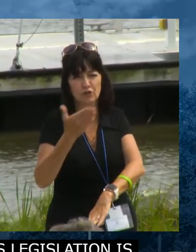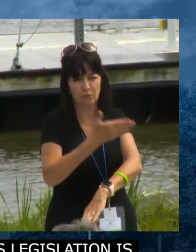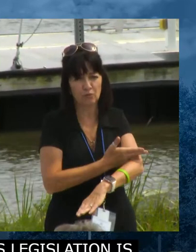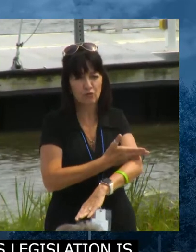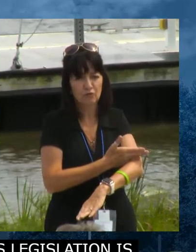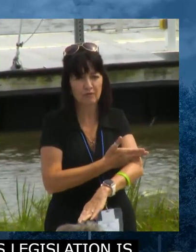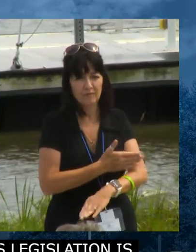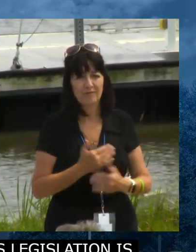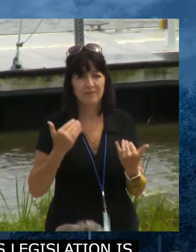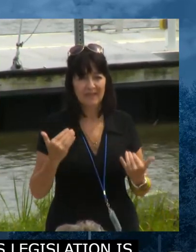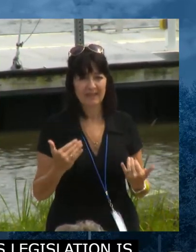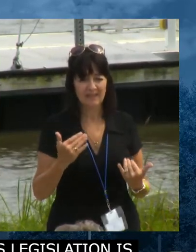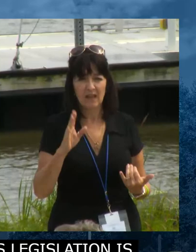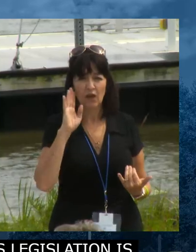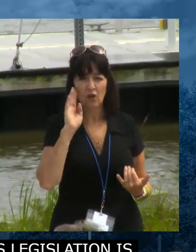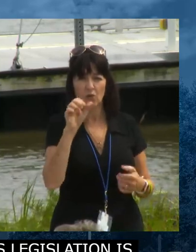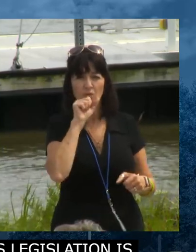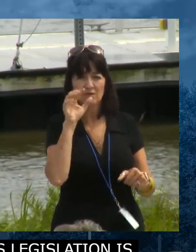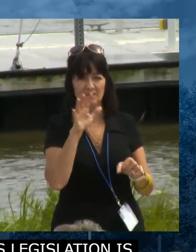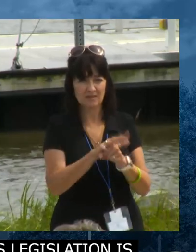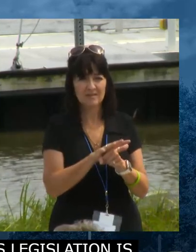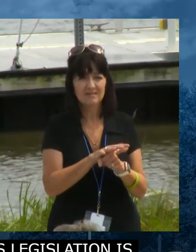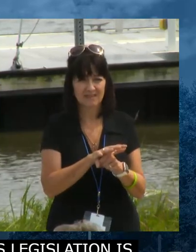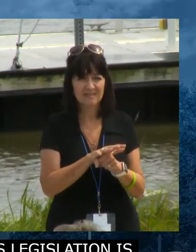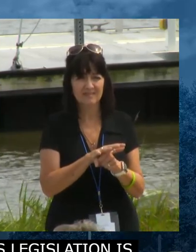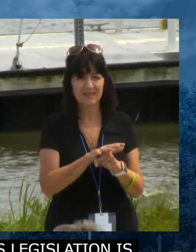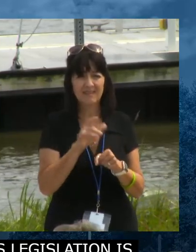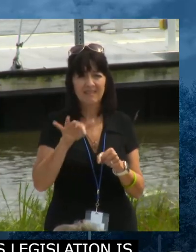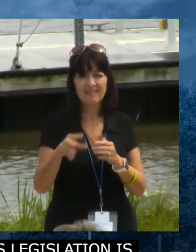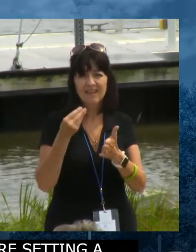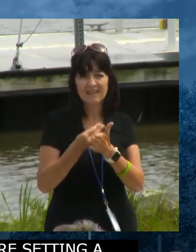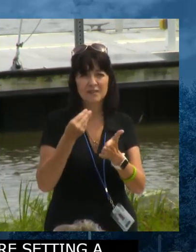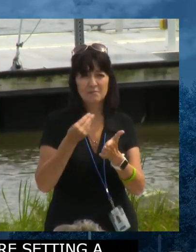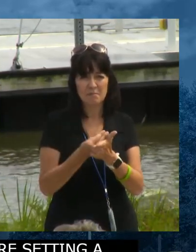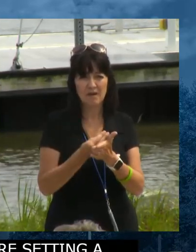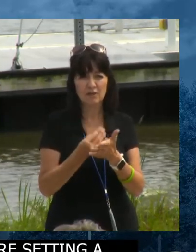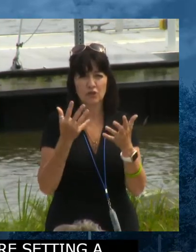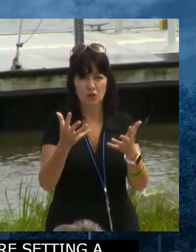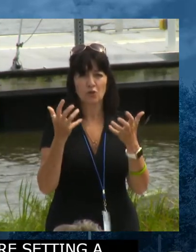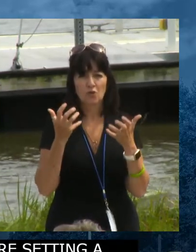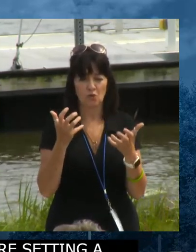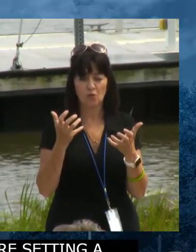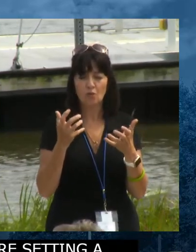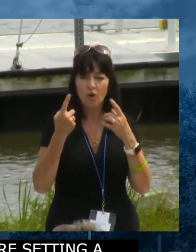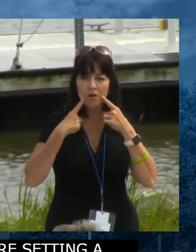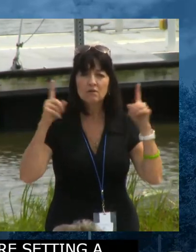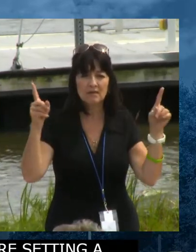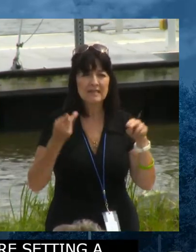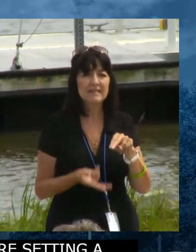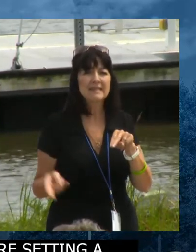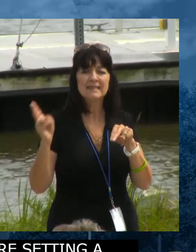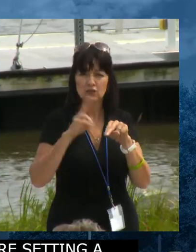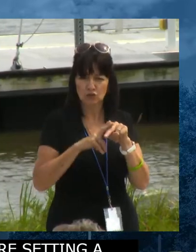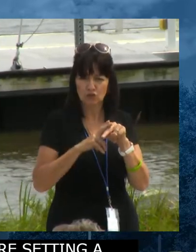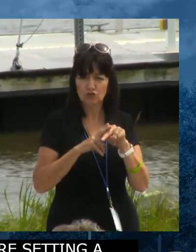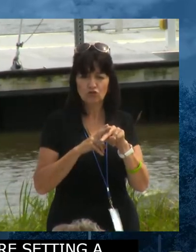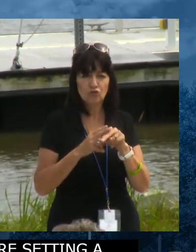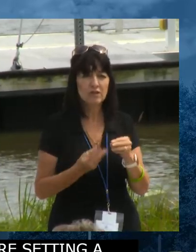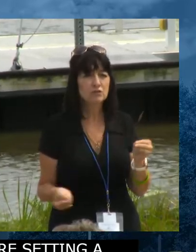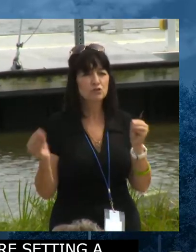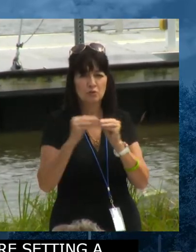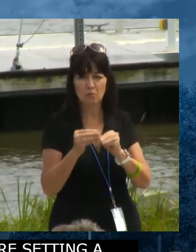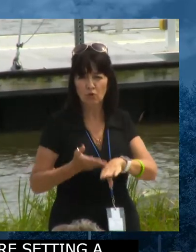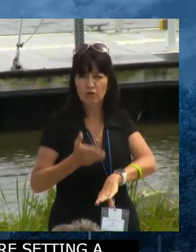for a dedicated and cabinet level strategic response fund will aim to do the following. Increase access to clean water, address